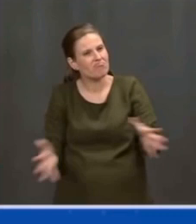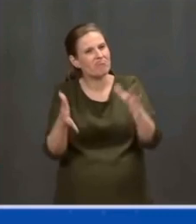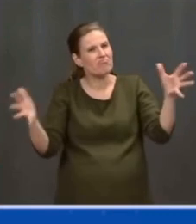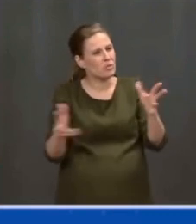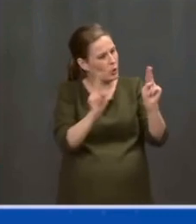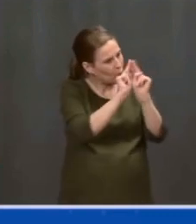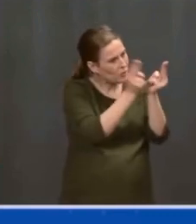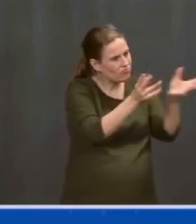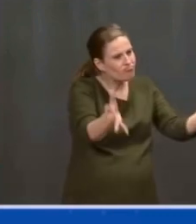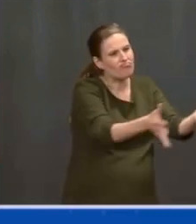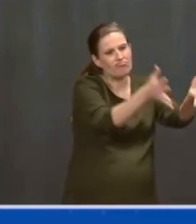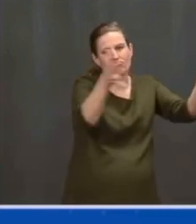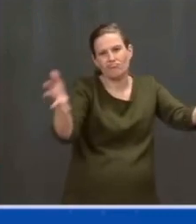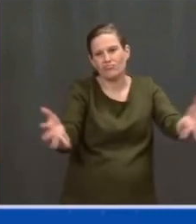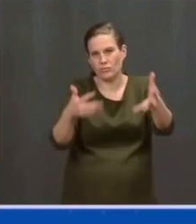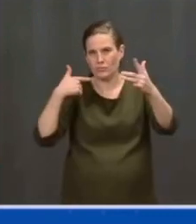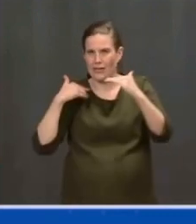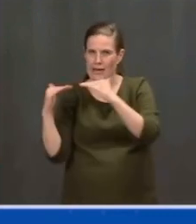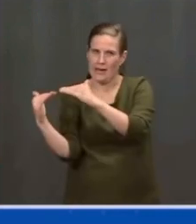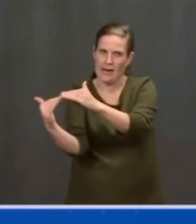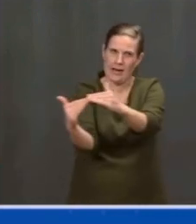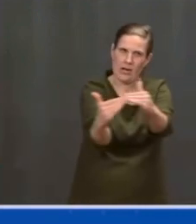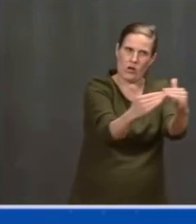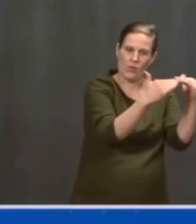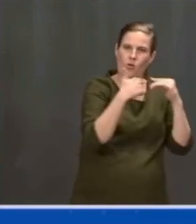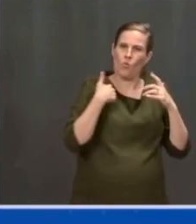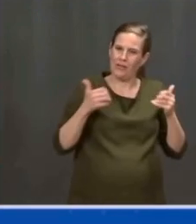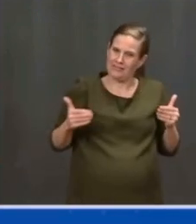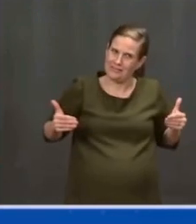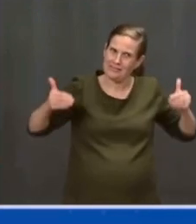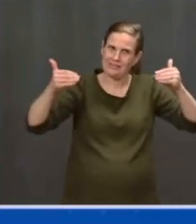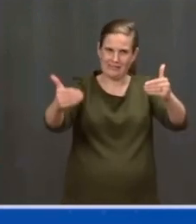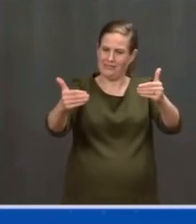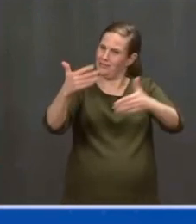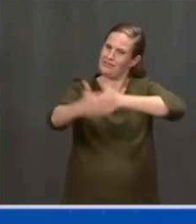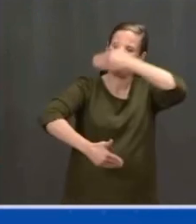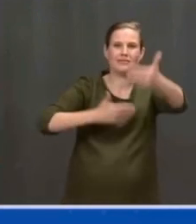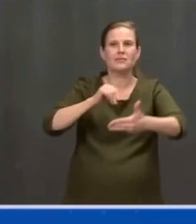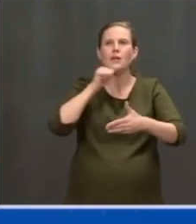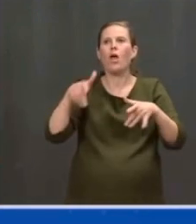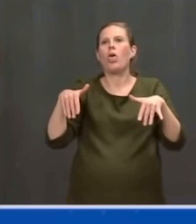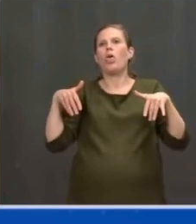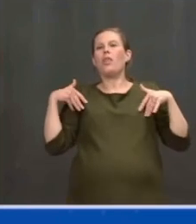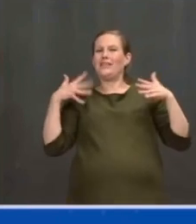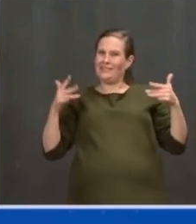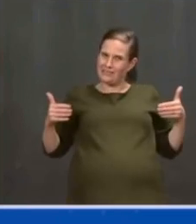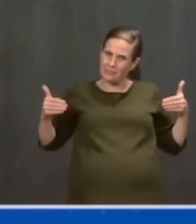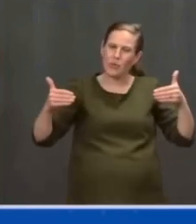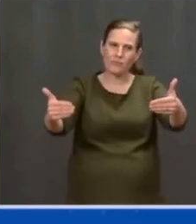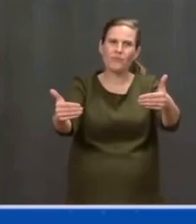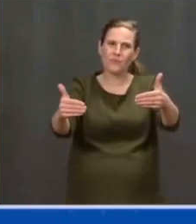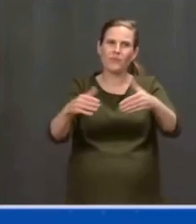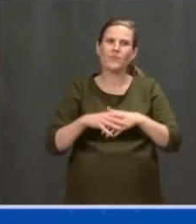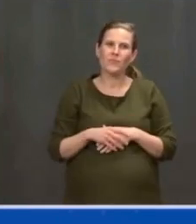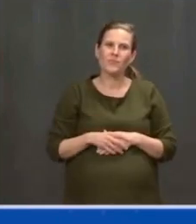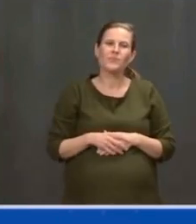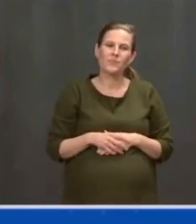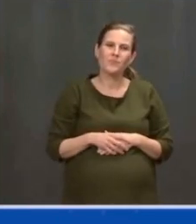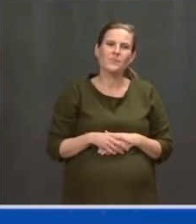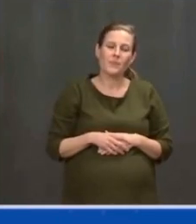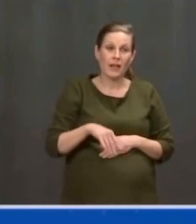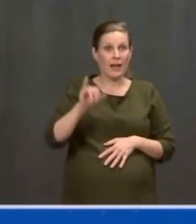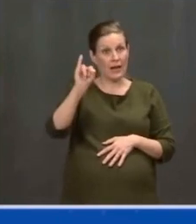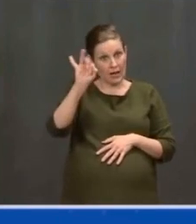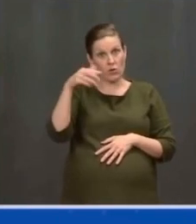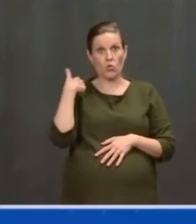We have to move now. Because I'm convinced that if we act now, in 50